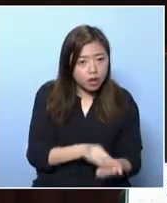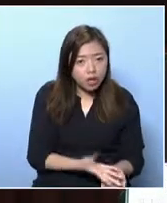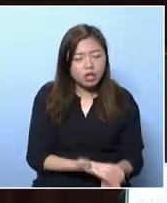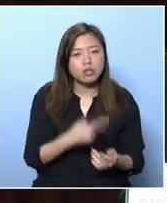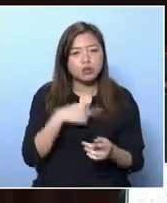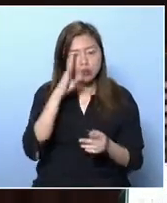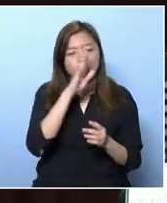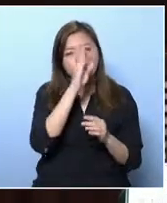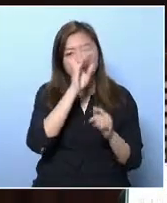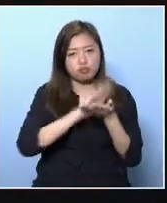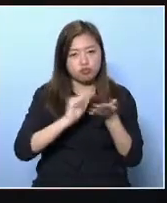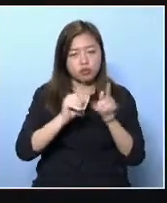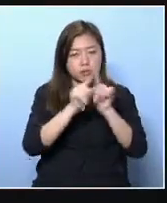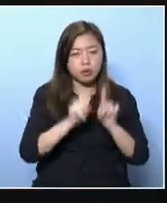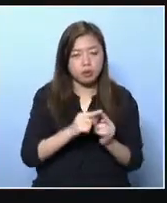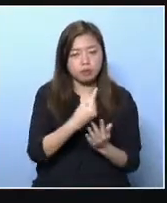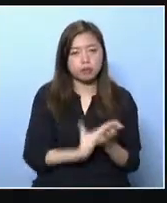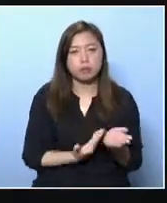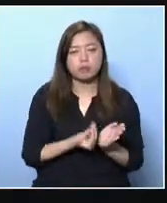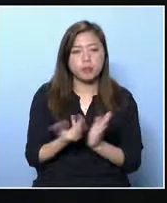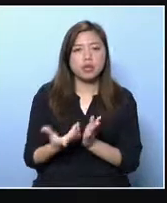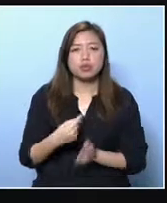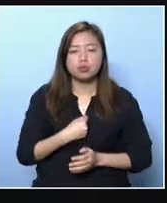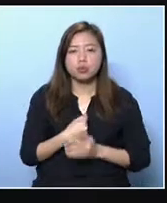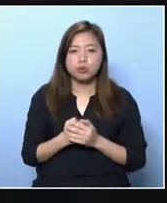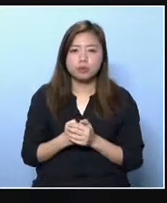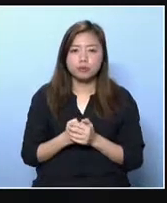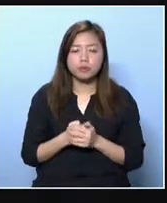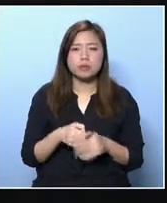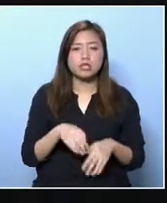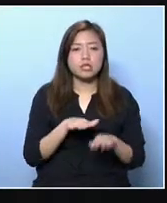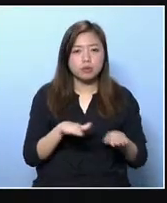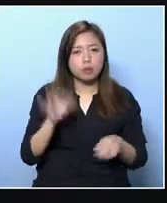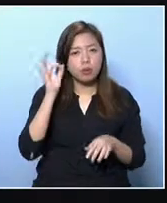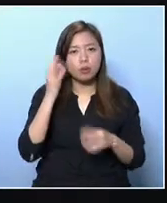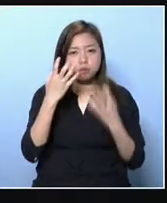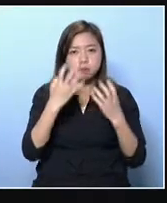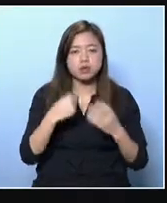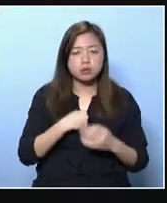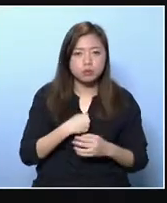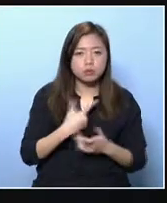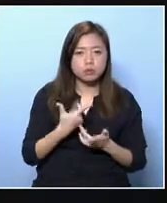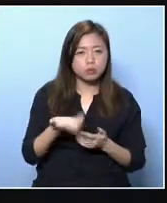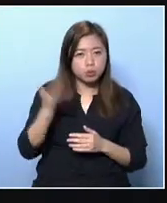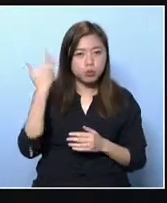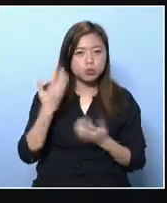lunch. The government should come up with concrete indicators on the question of poverty alleviation.